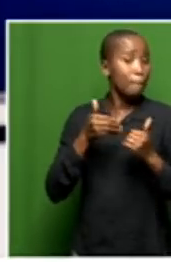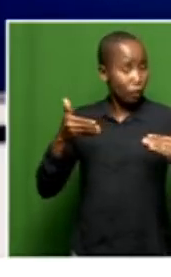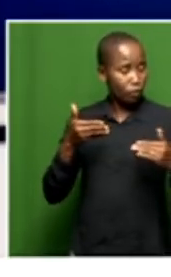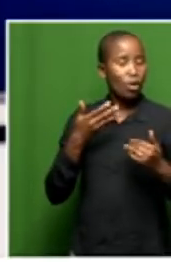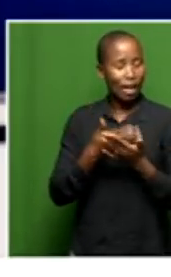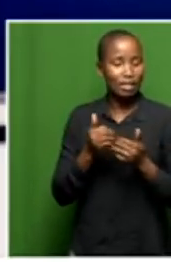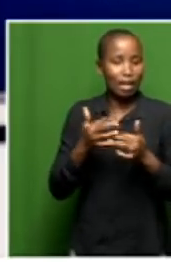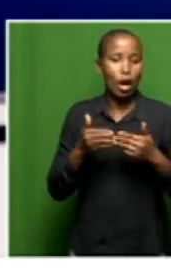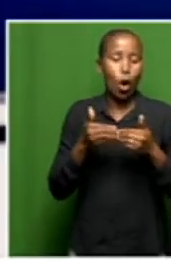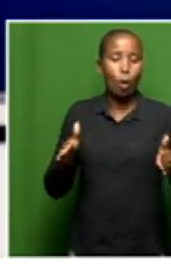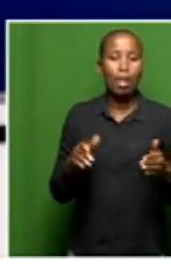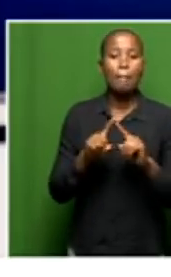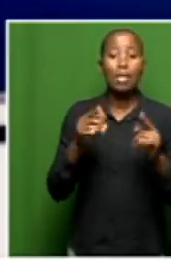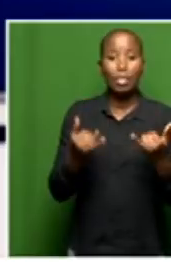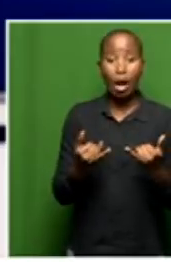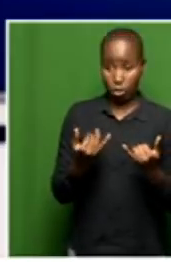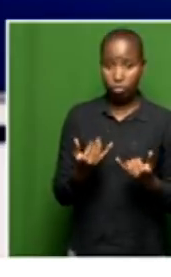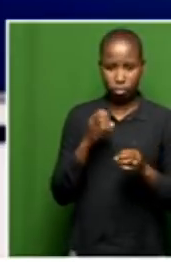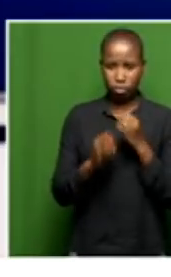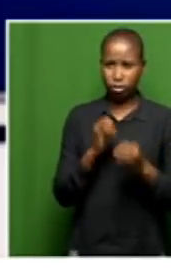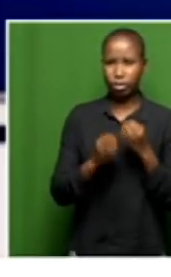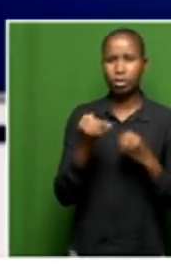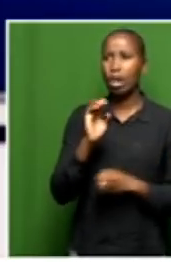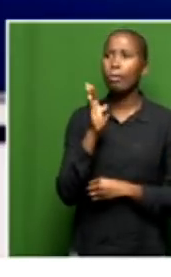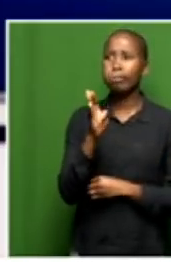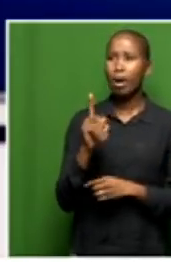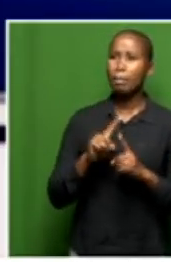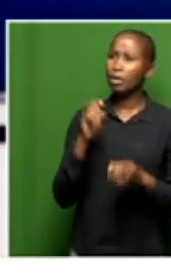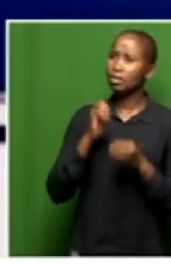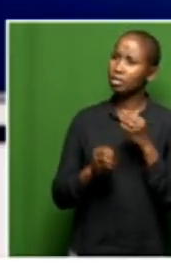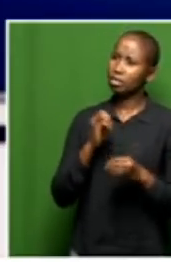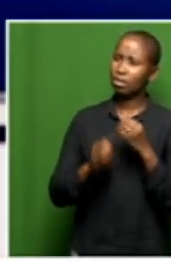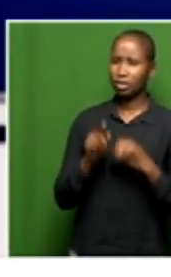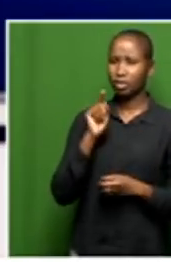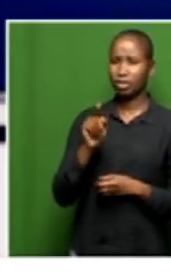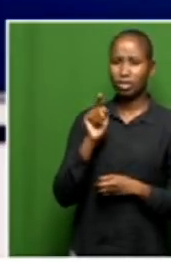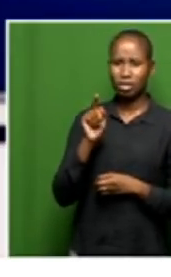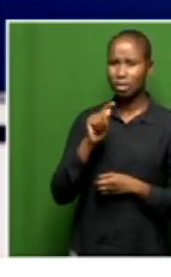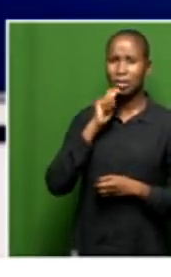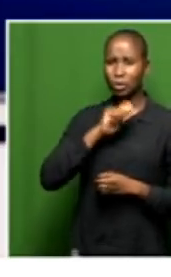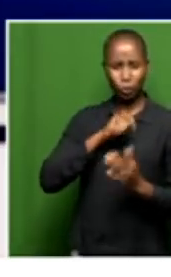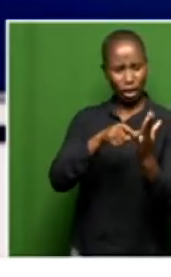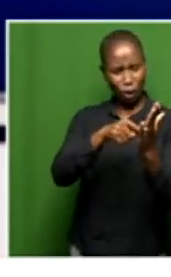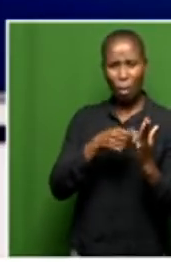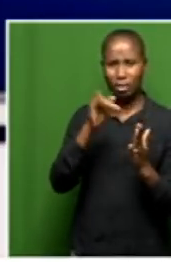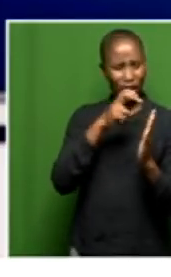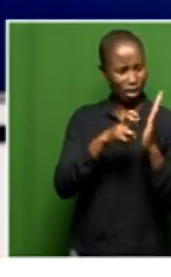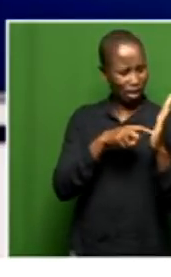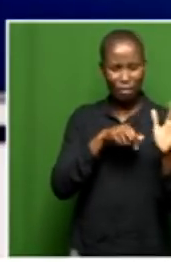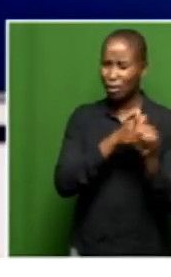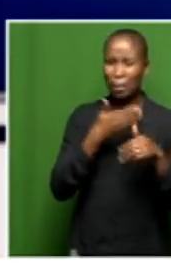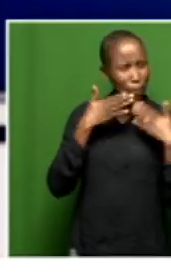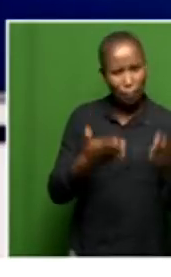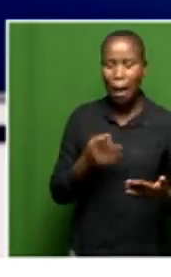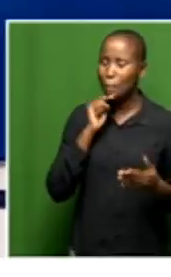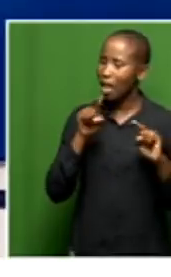speak now, there are renovations that are taking place, but those renovations does not cover the requirements for the facility to open.